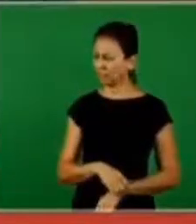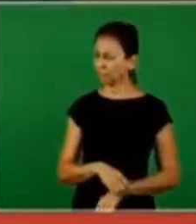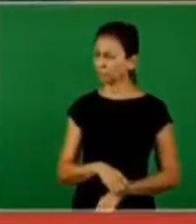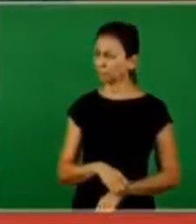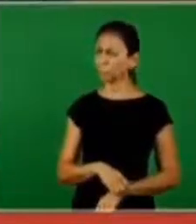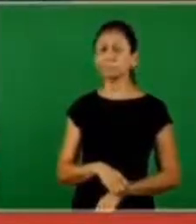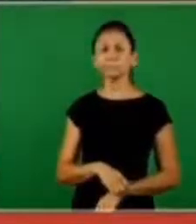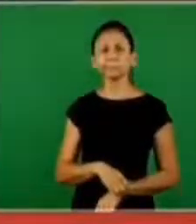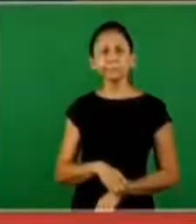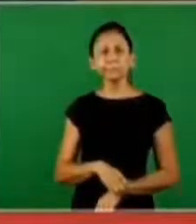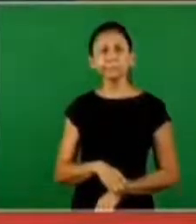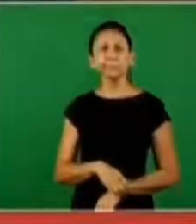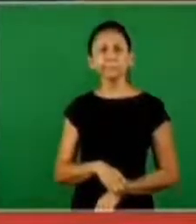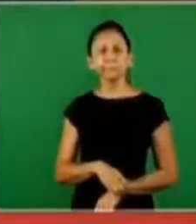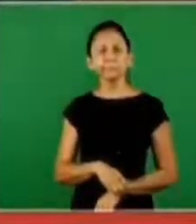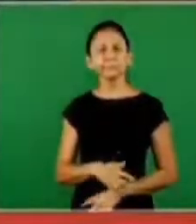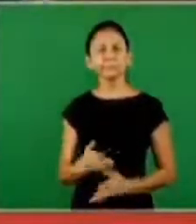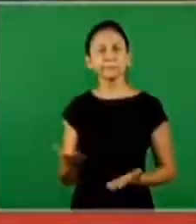okay.